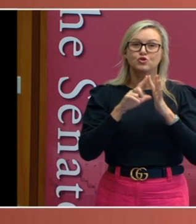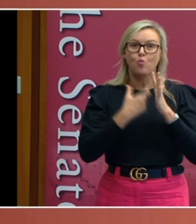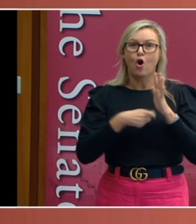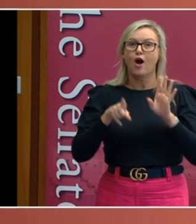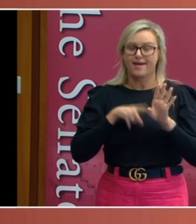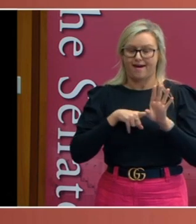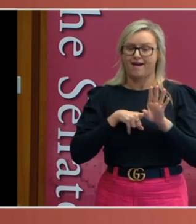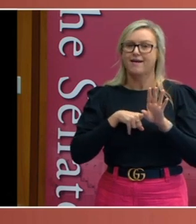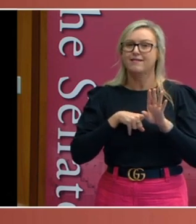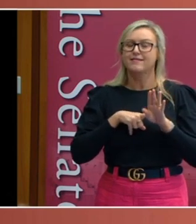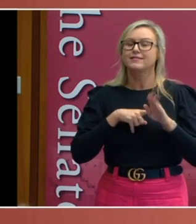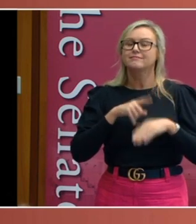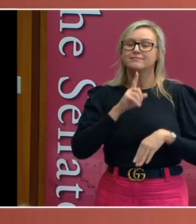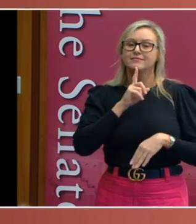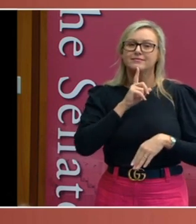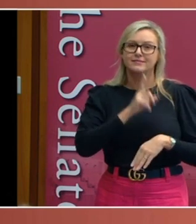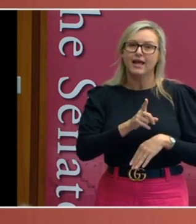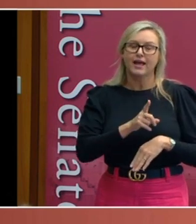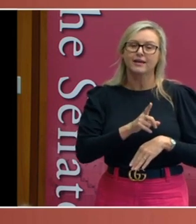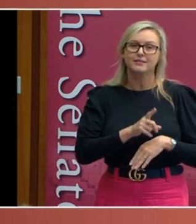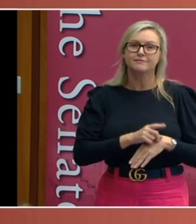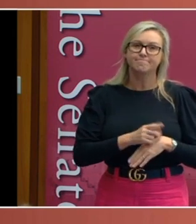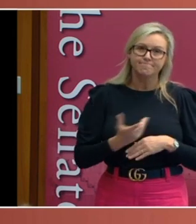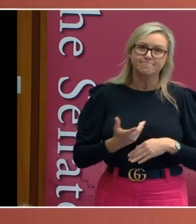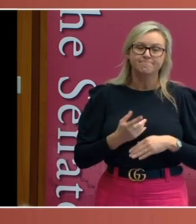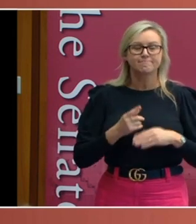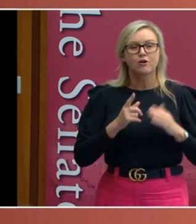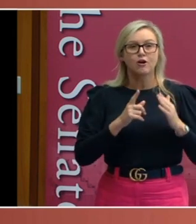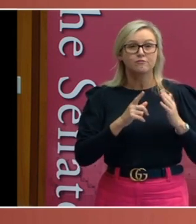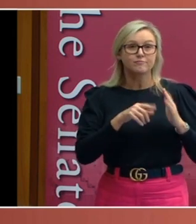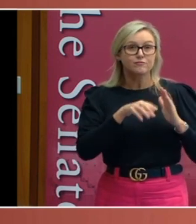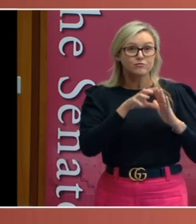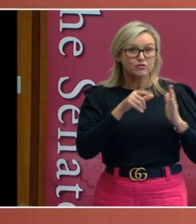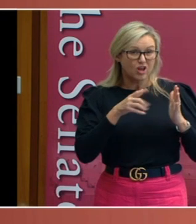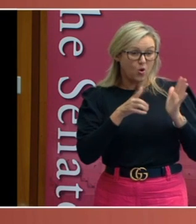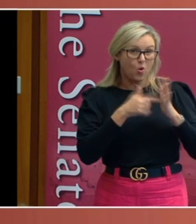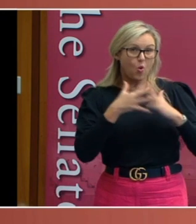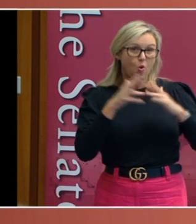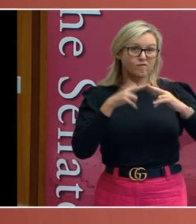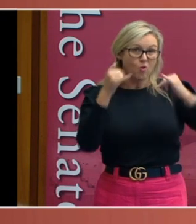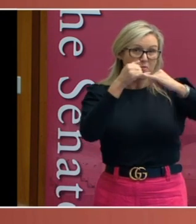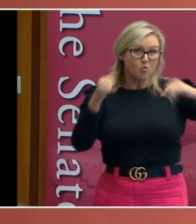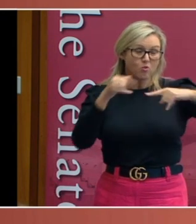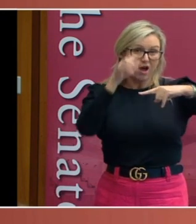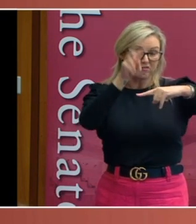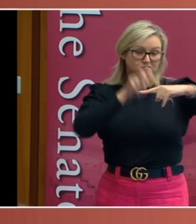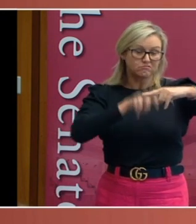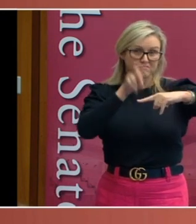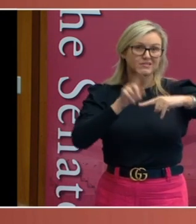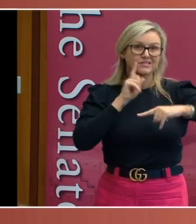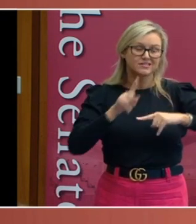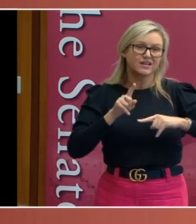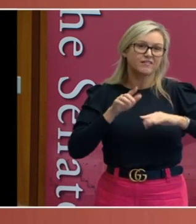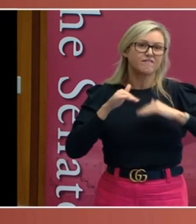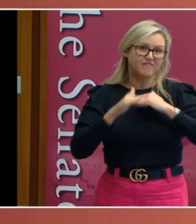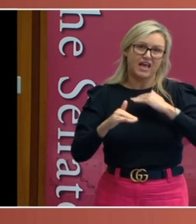agreed, found that the law was a reasonable measure to prevent the spread of disease. It prevented movement